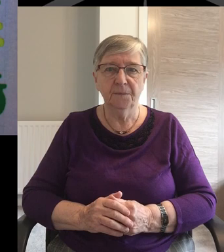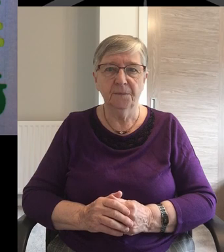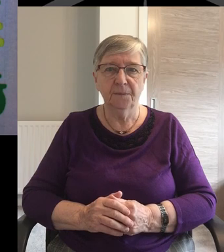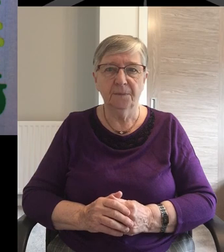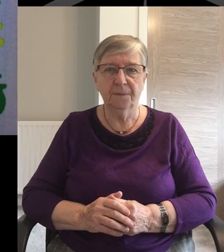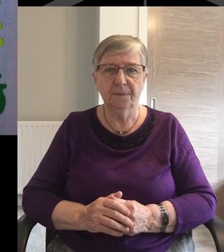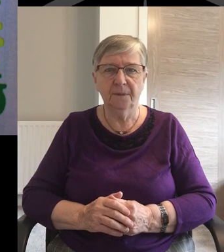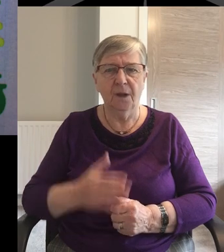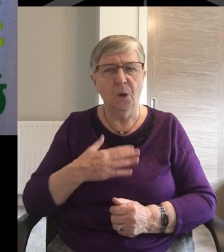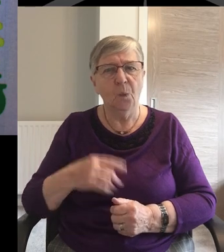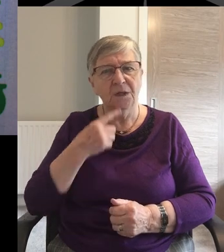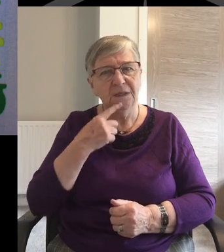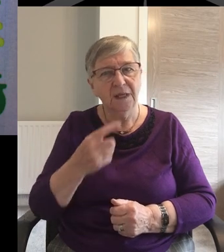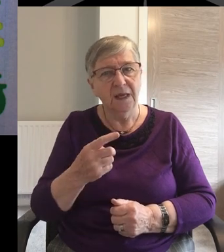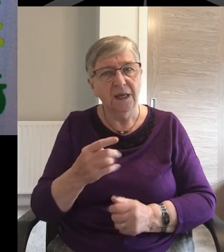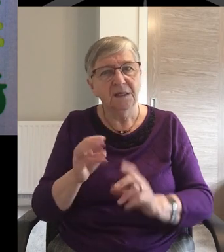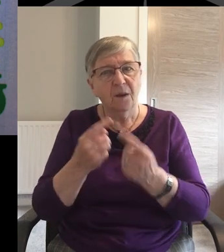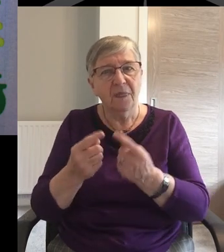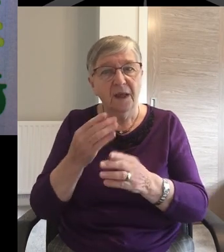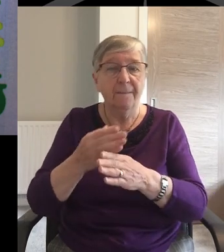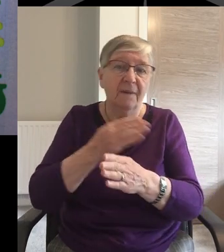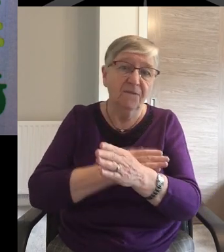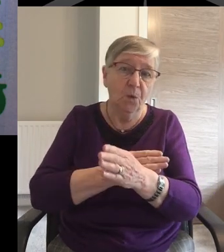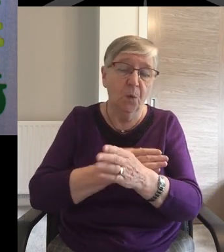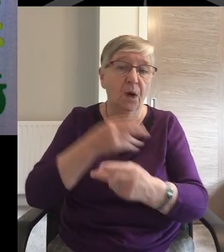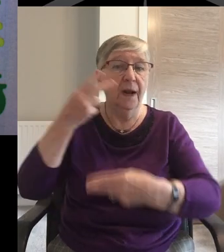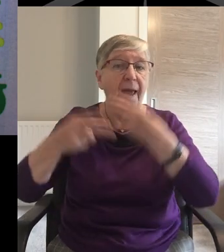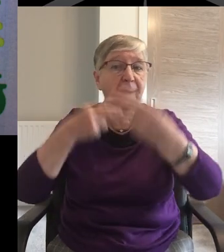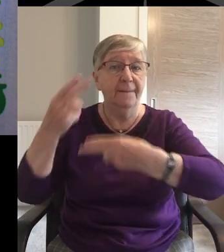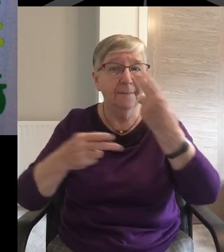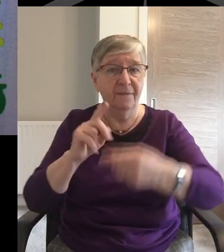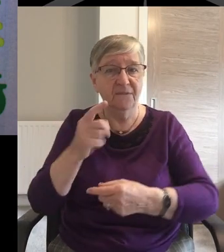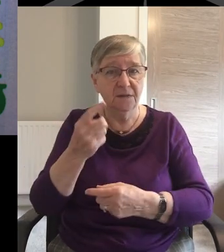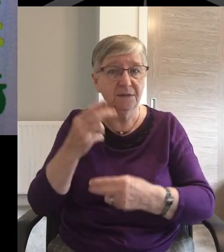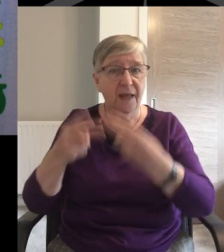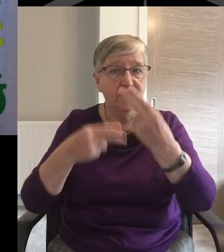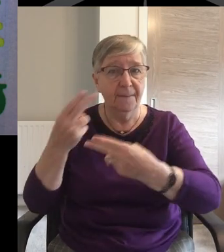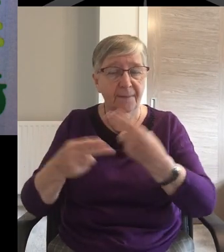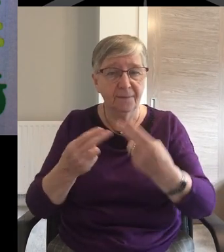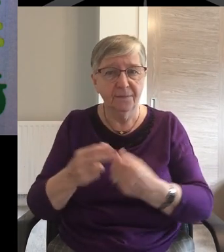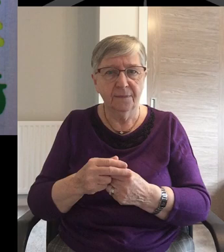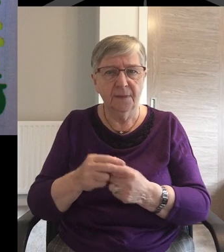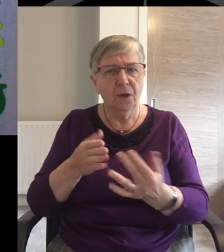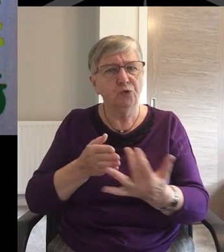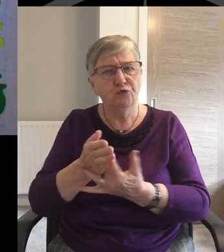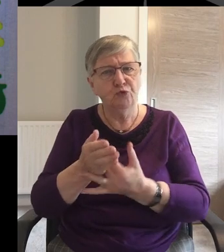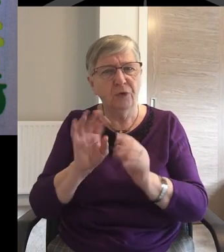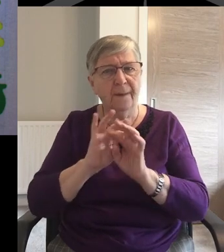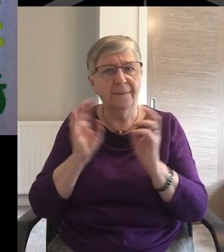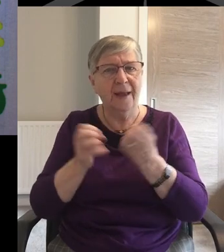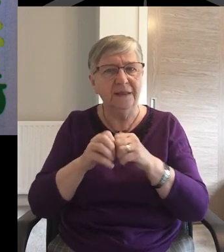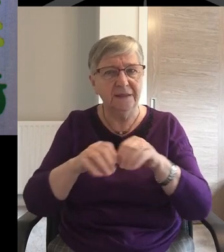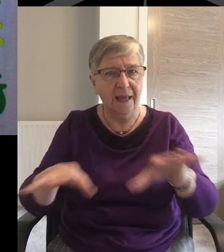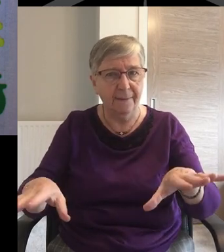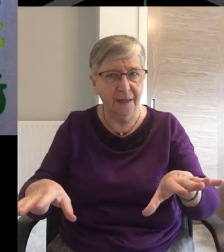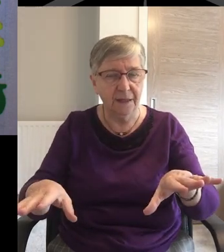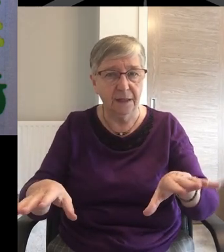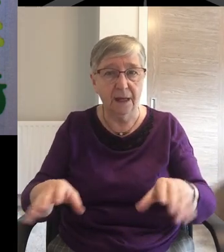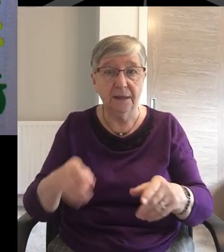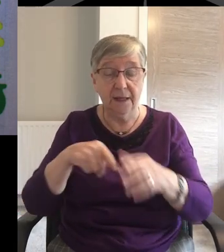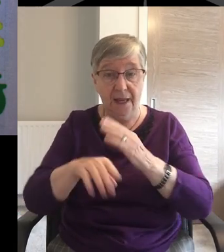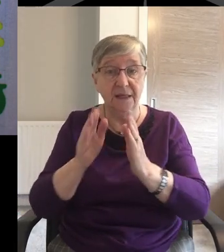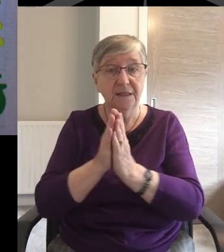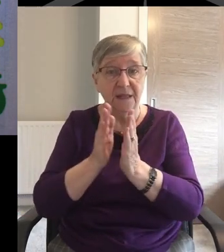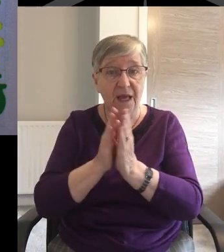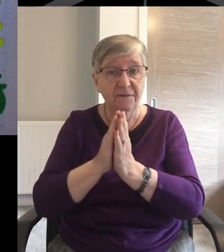I just want to say a few words before our first praise. During the pandemic and indeed in many of our services before